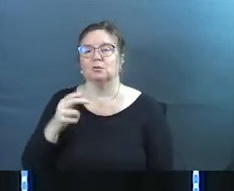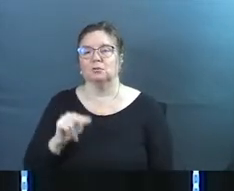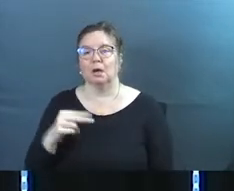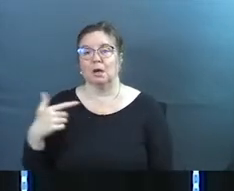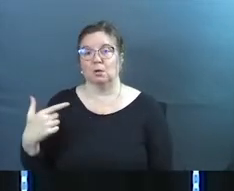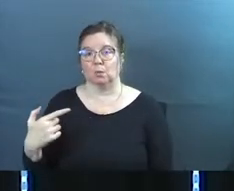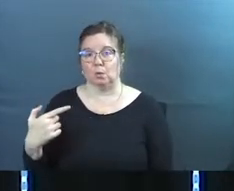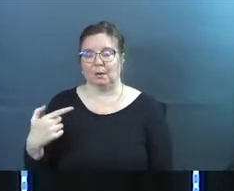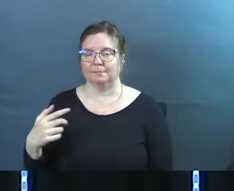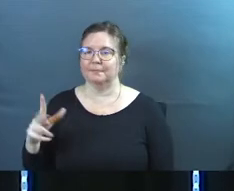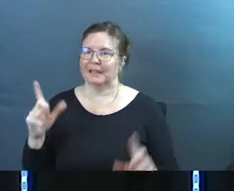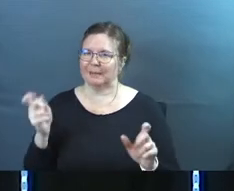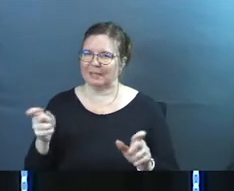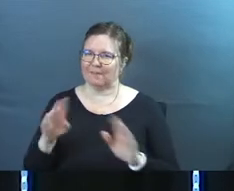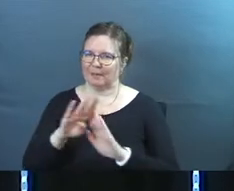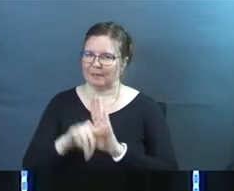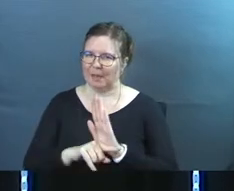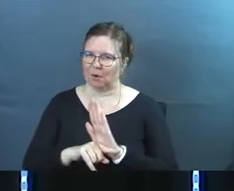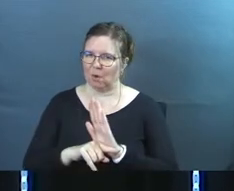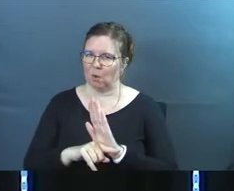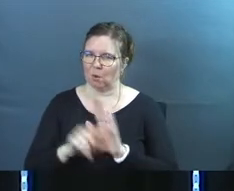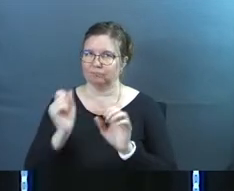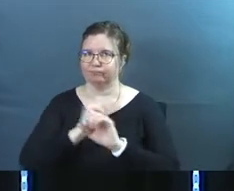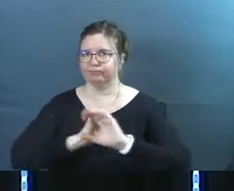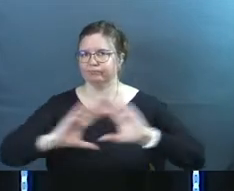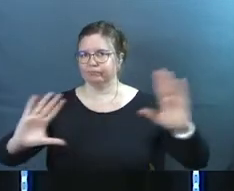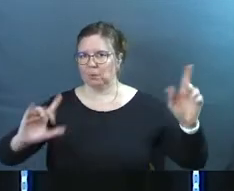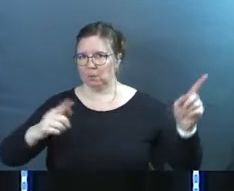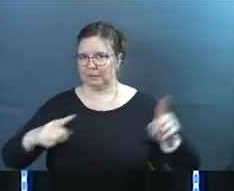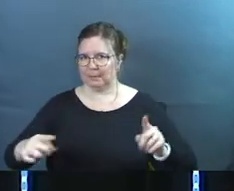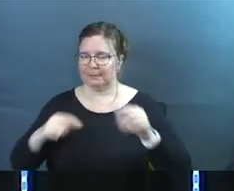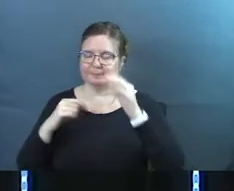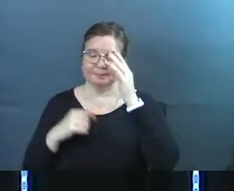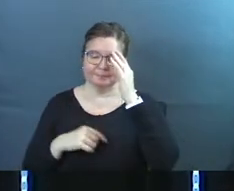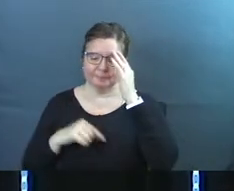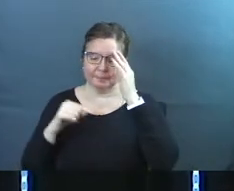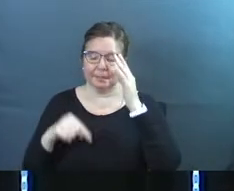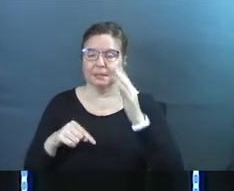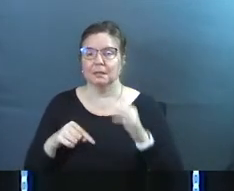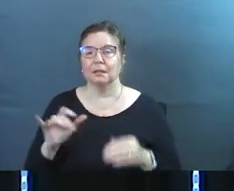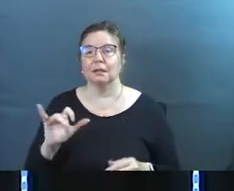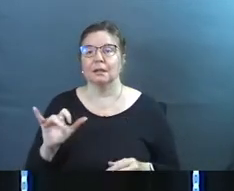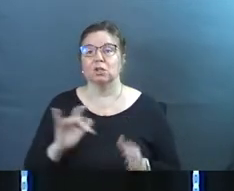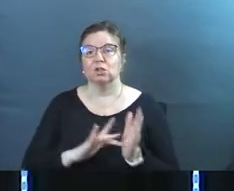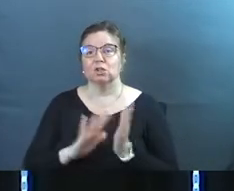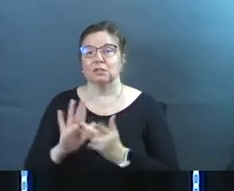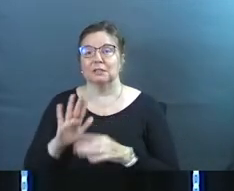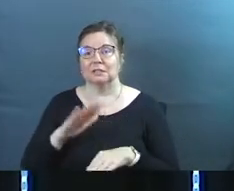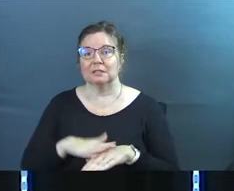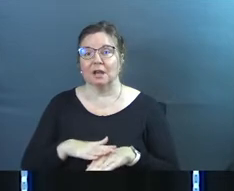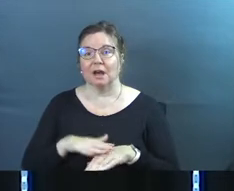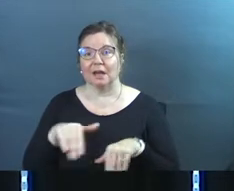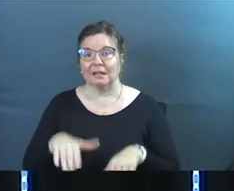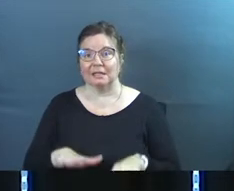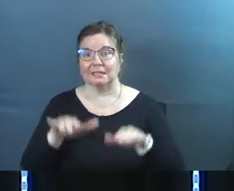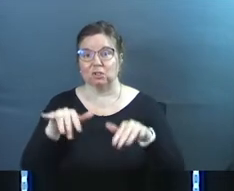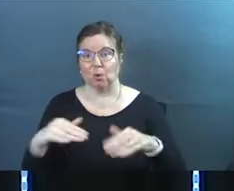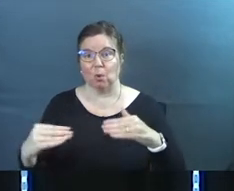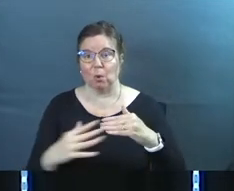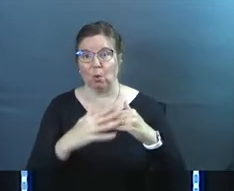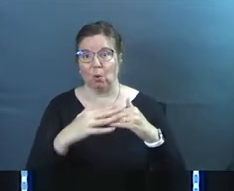And the scene here, let me give you the scene because this is a core scripture for us today. The scene is that Jesus is on the seashore